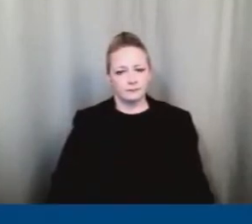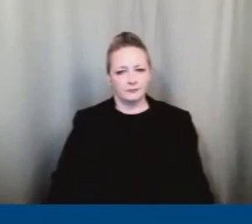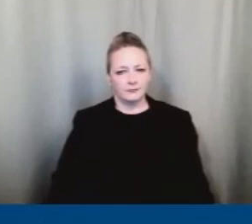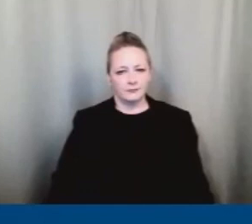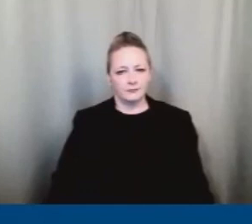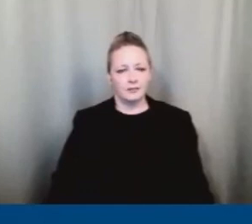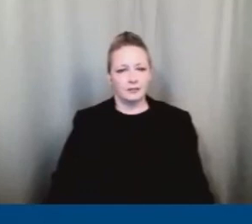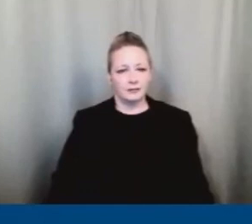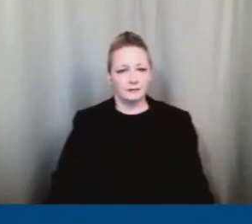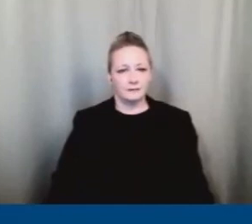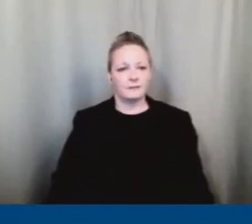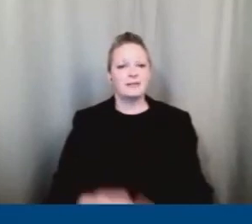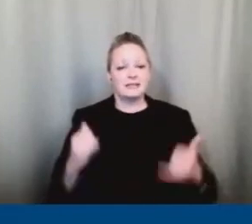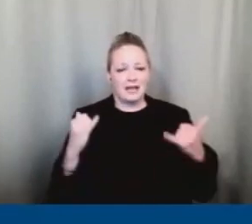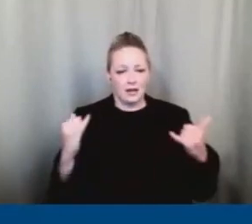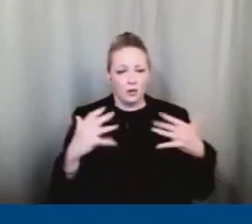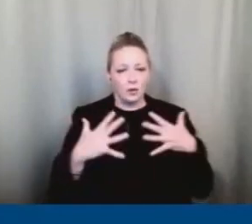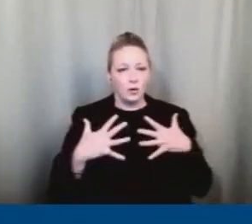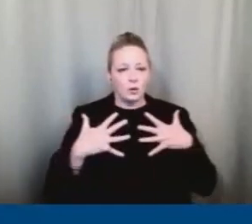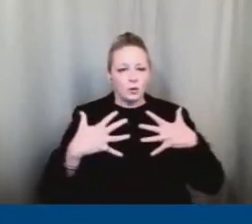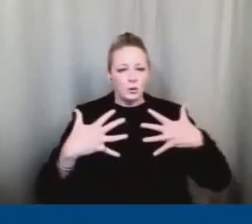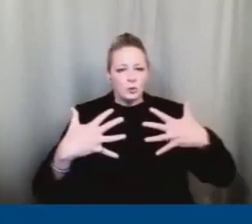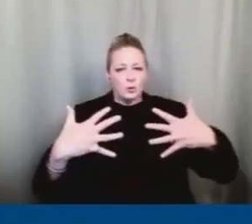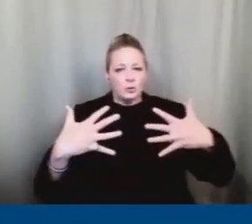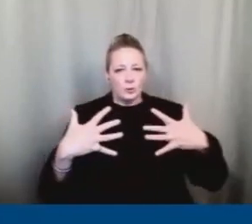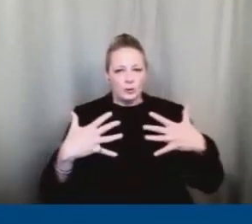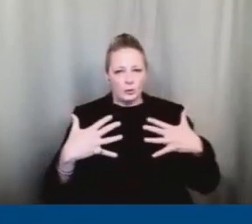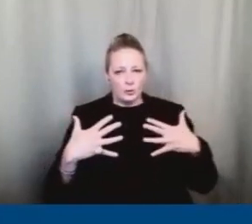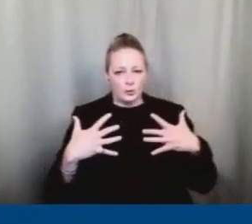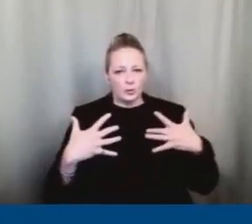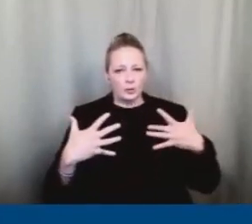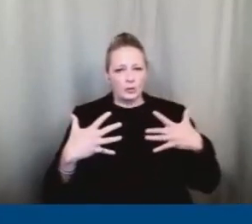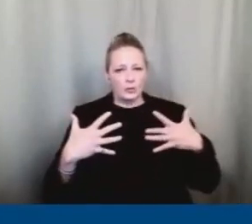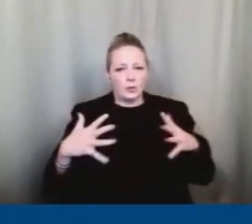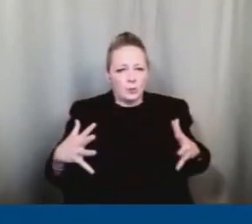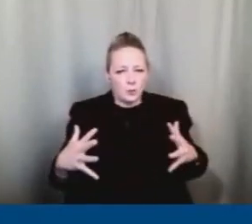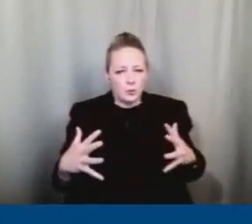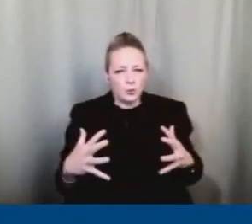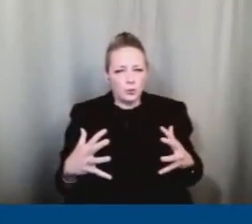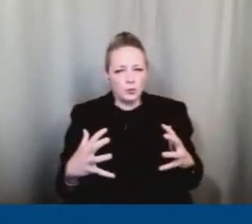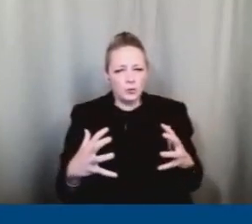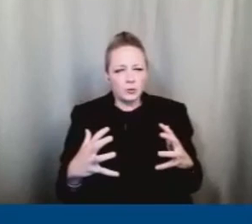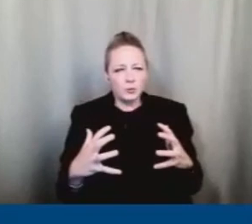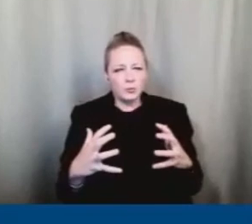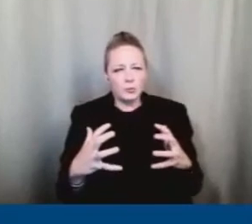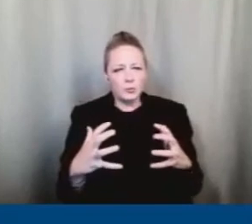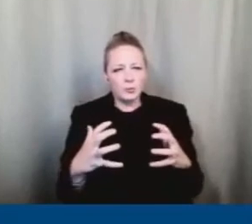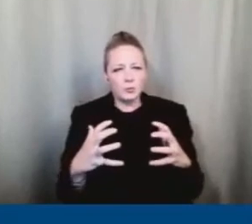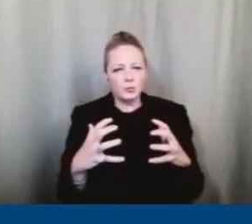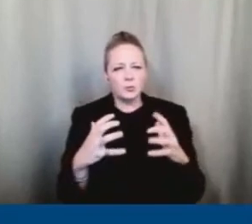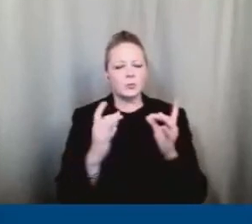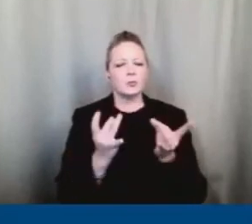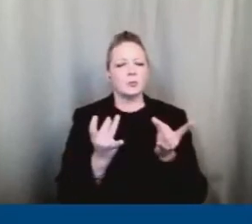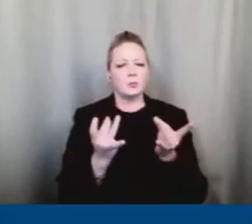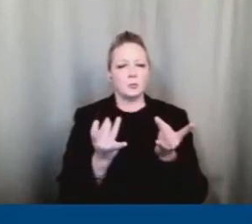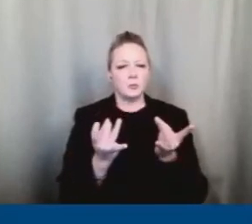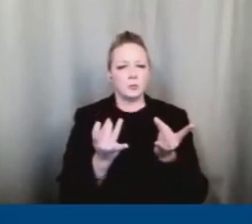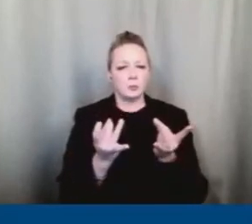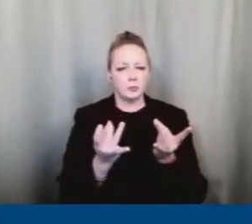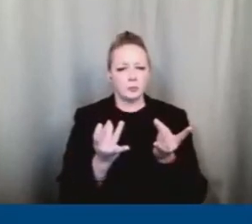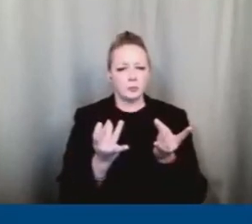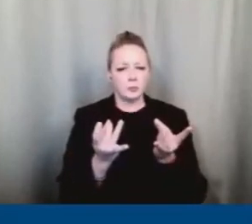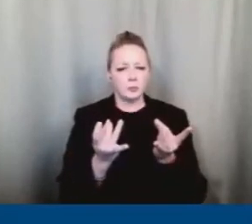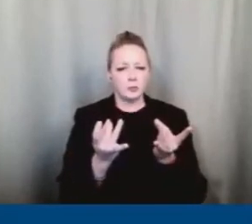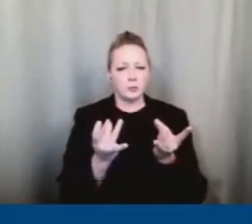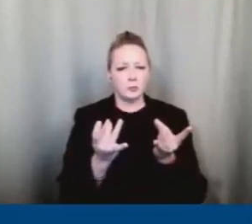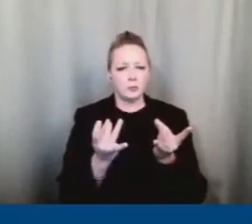Let's breathe. And now let's push. Vaheguru Ji Ka Khalsa. Vaheguru Ji Ki Fateh.